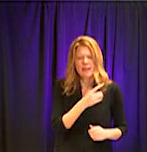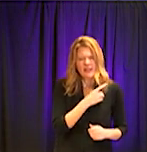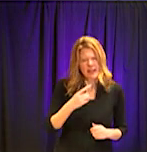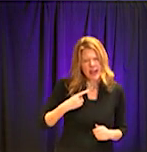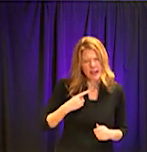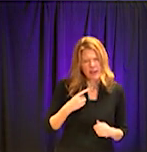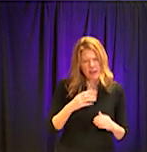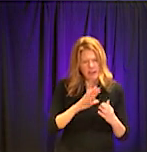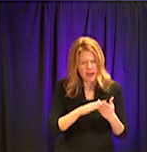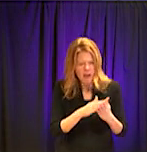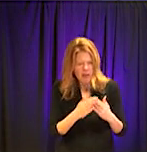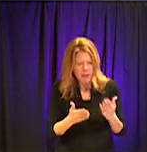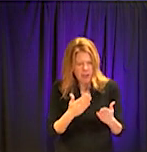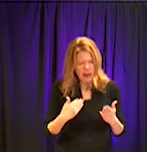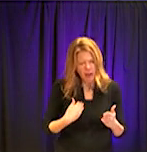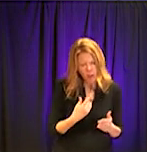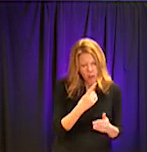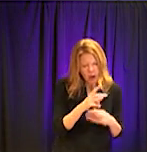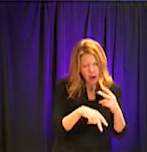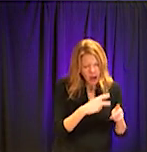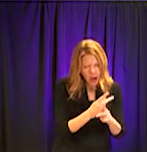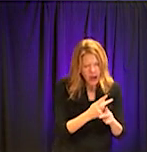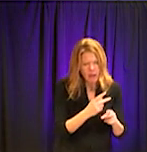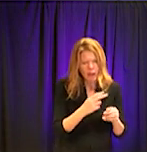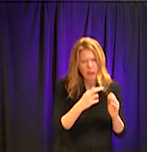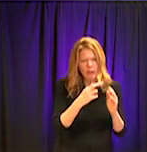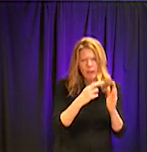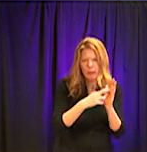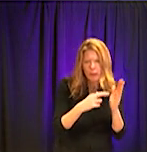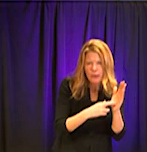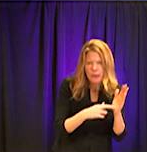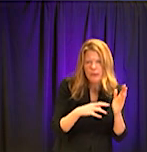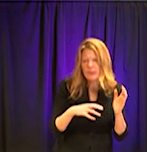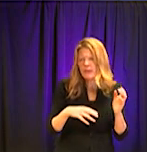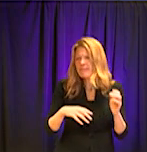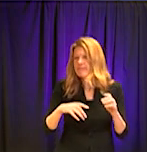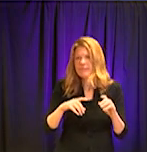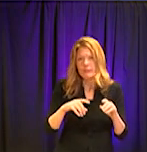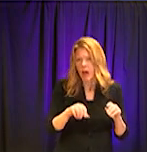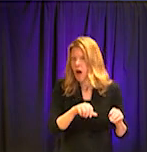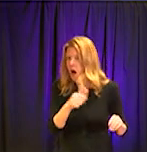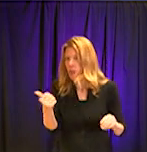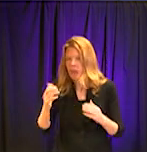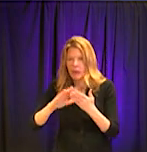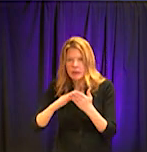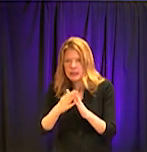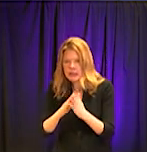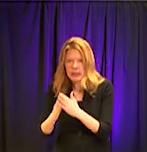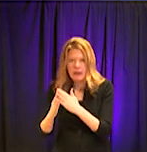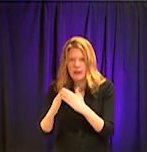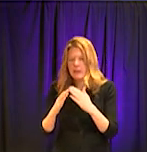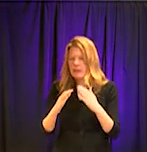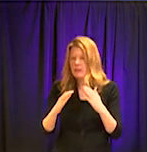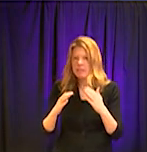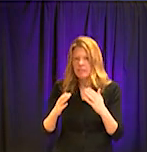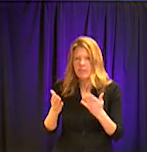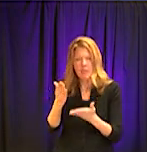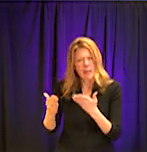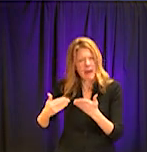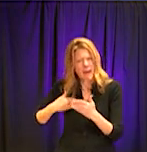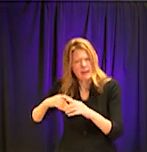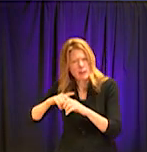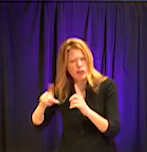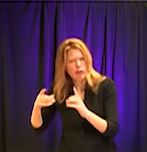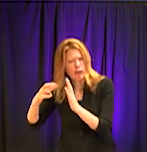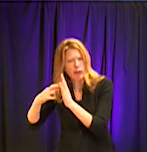may have another set of rules. Powder Springs and other still all of these different cities have their own guidelines to go by.